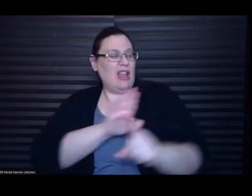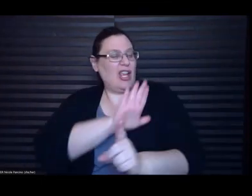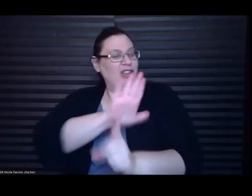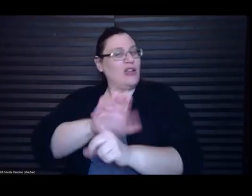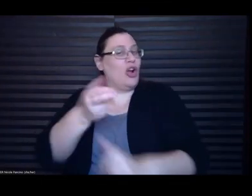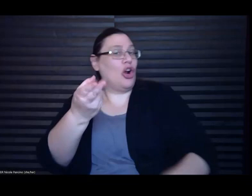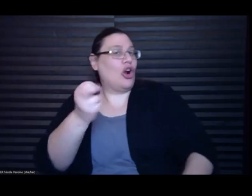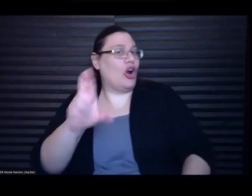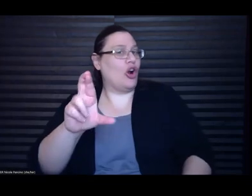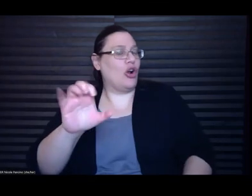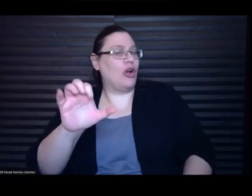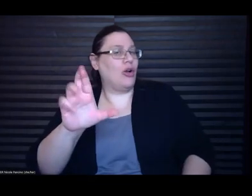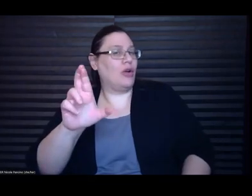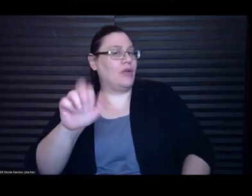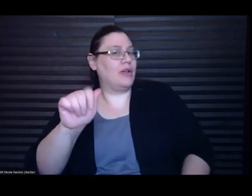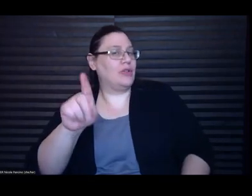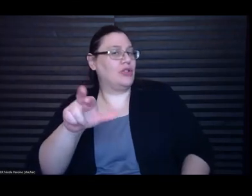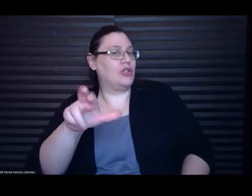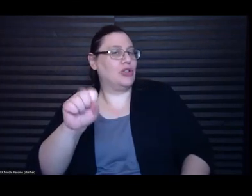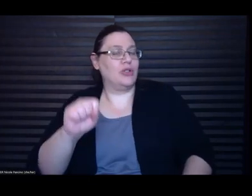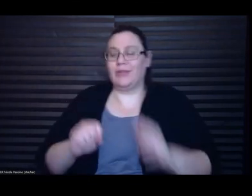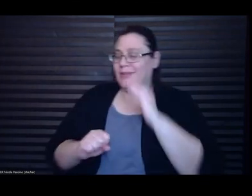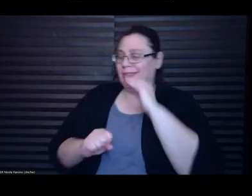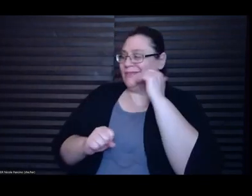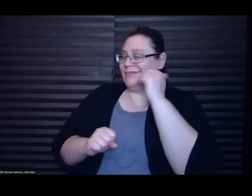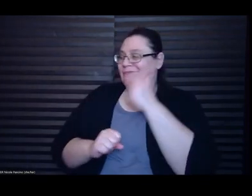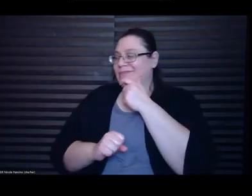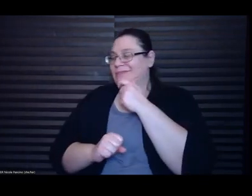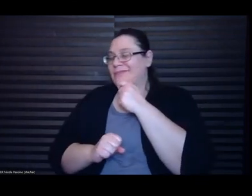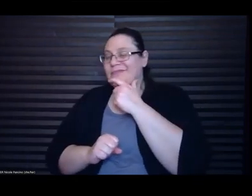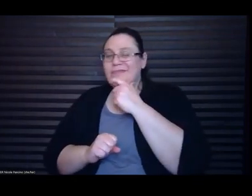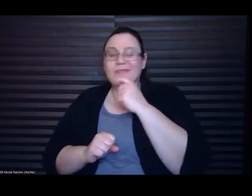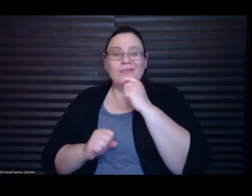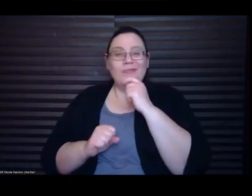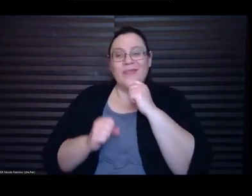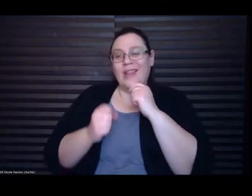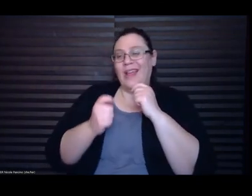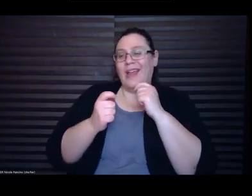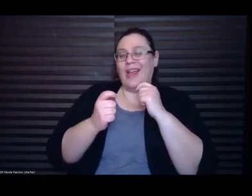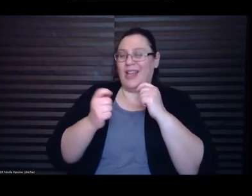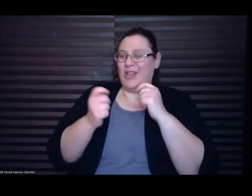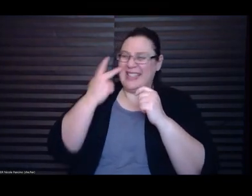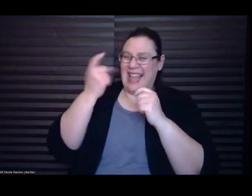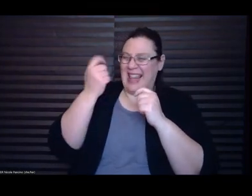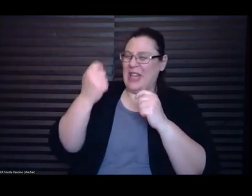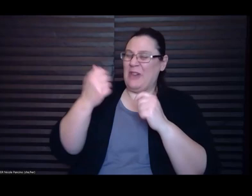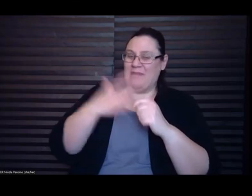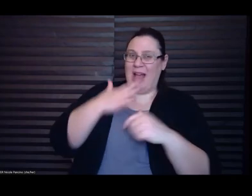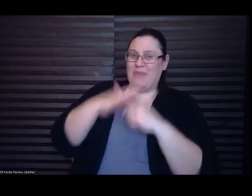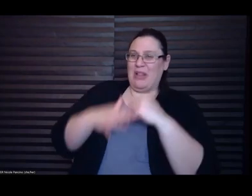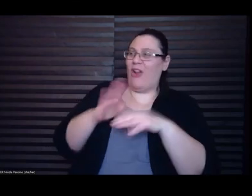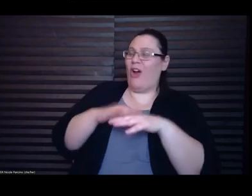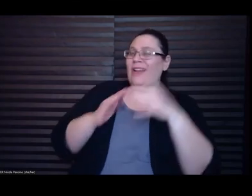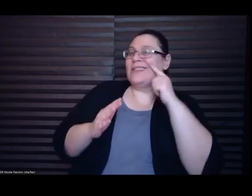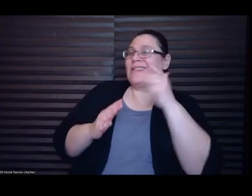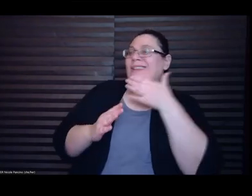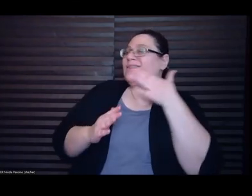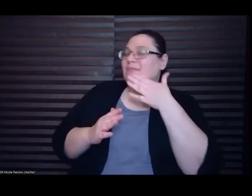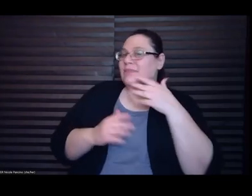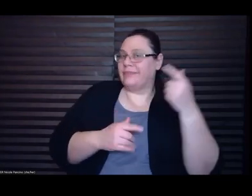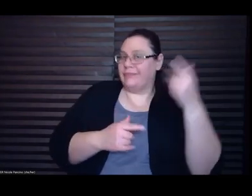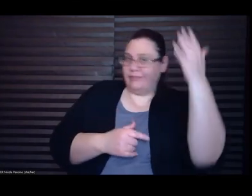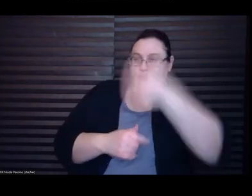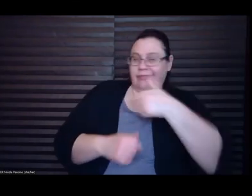A little of my blood smears across his skin, but he doesn't notice and I don't say anything. I would like that very much, he says.